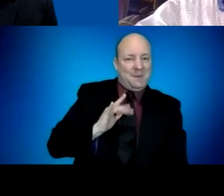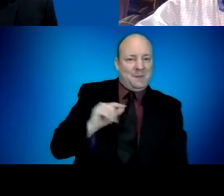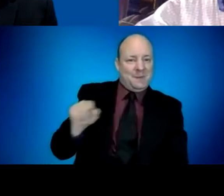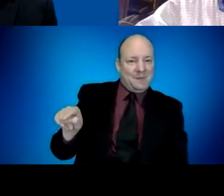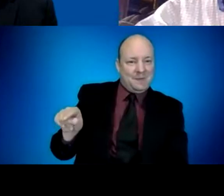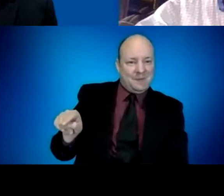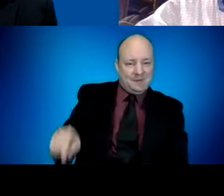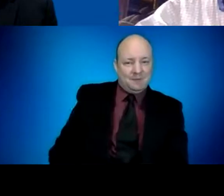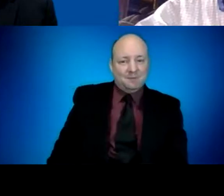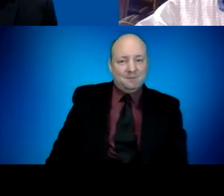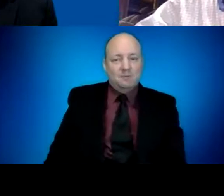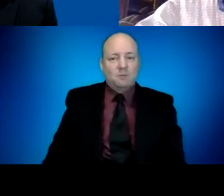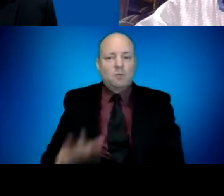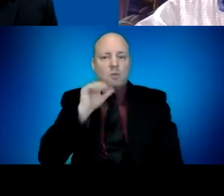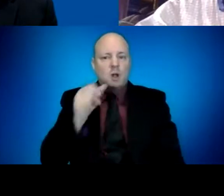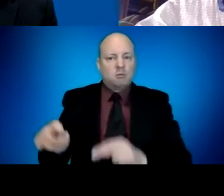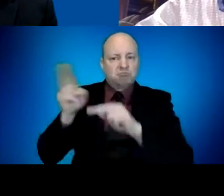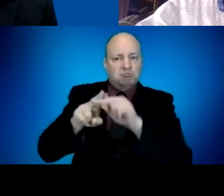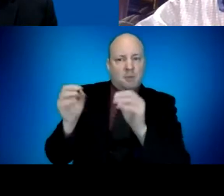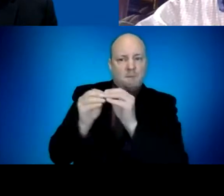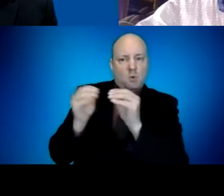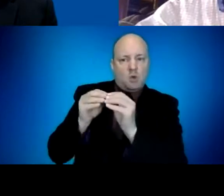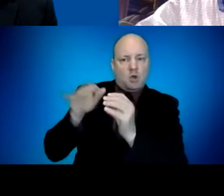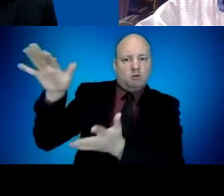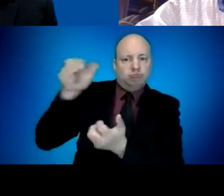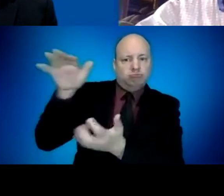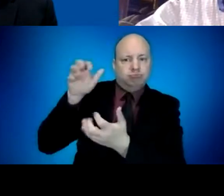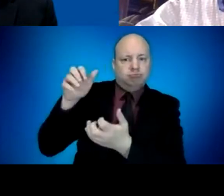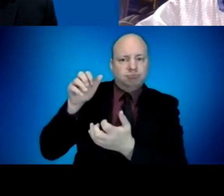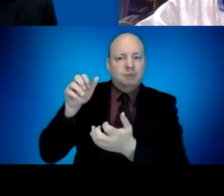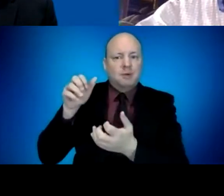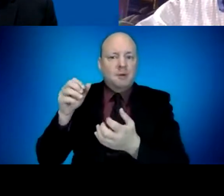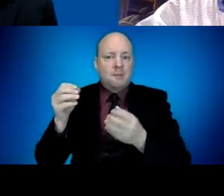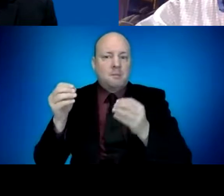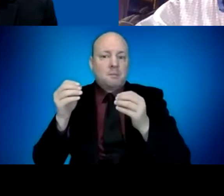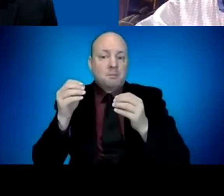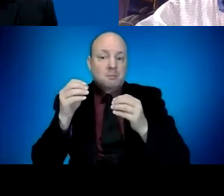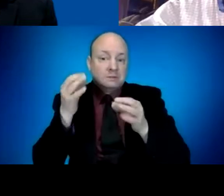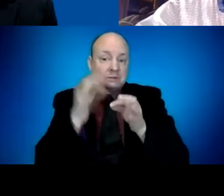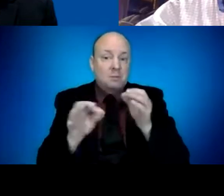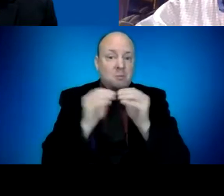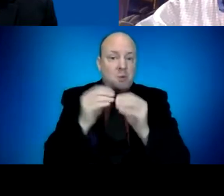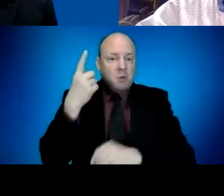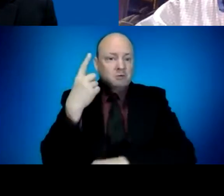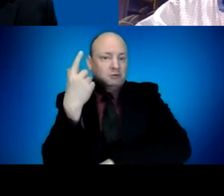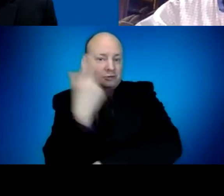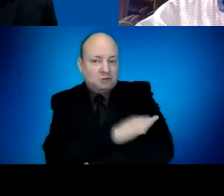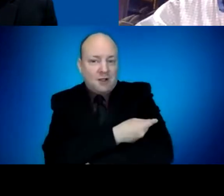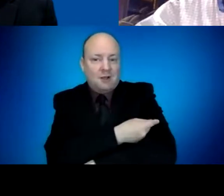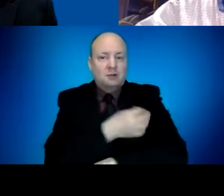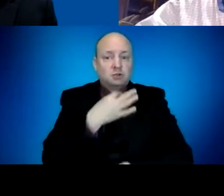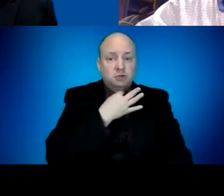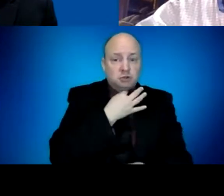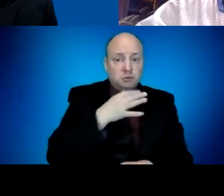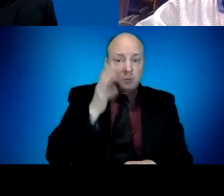and that you were afraid that you weren't going to be able to reach those numbers without Johnson and Johnson and Johnson. The final the